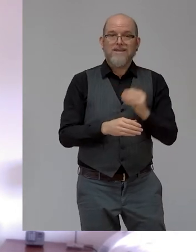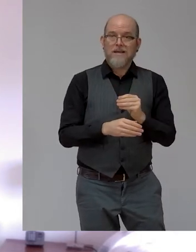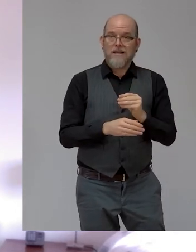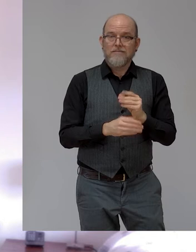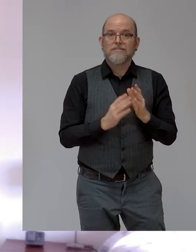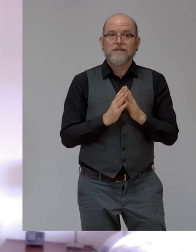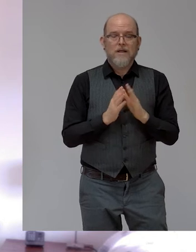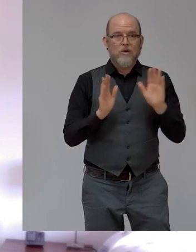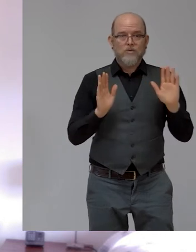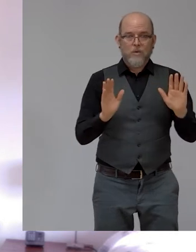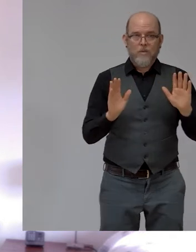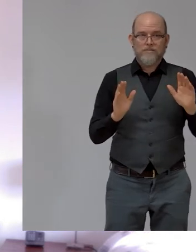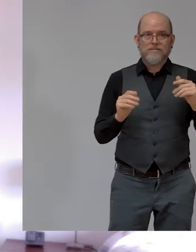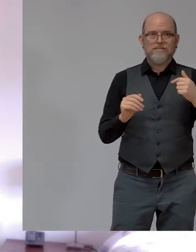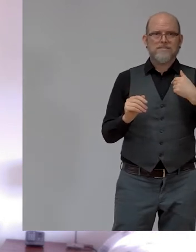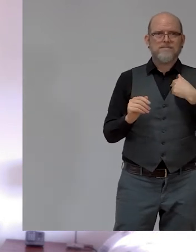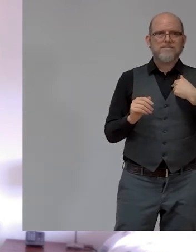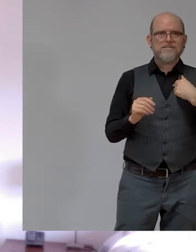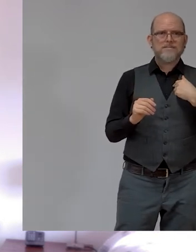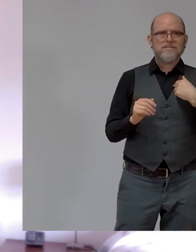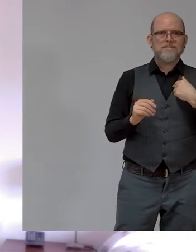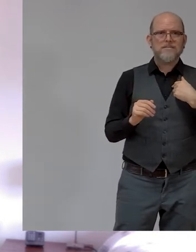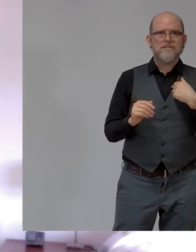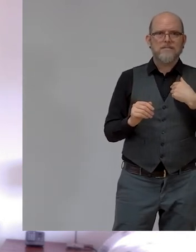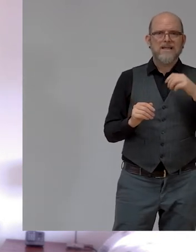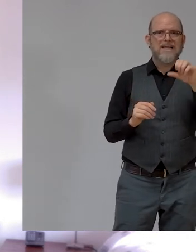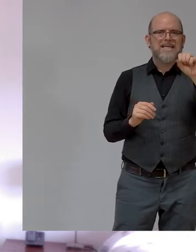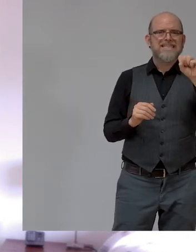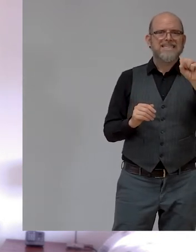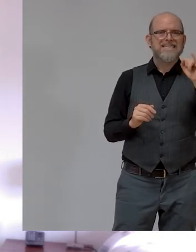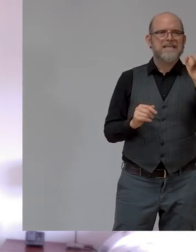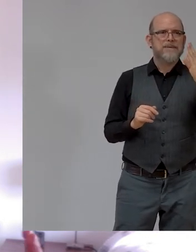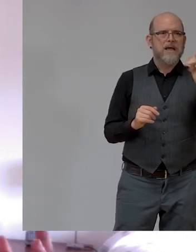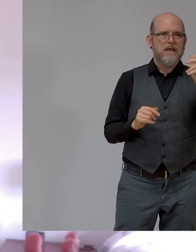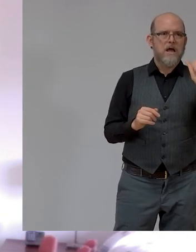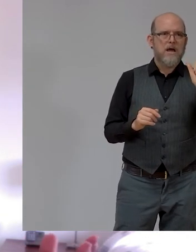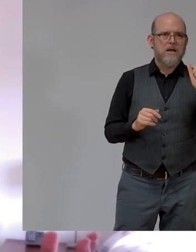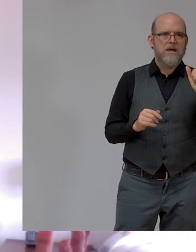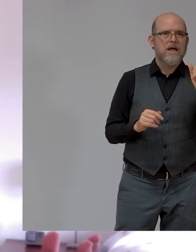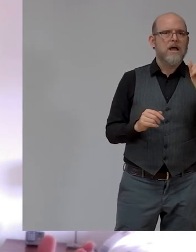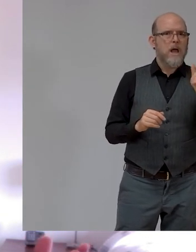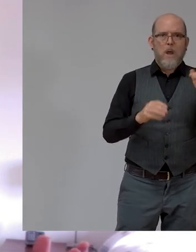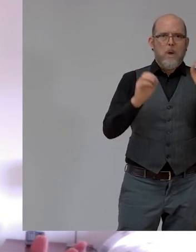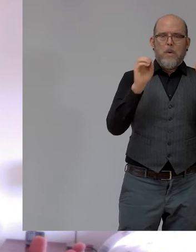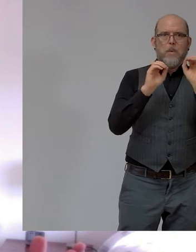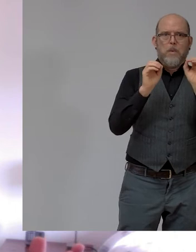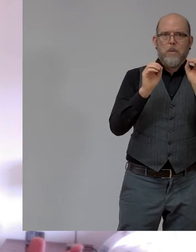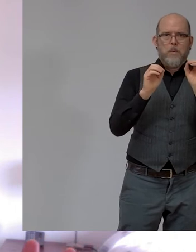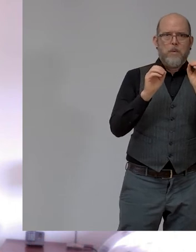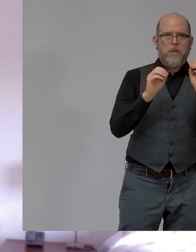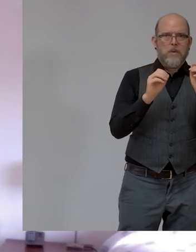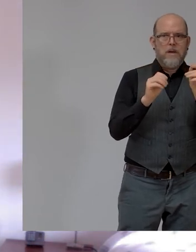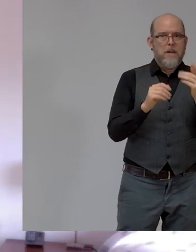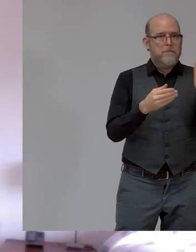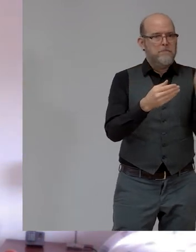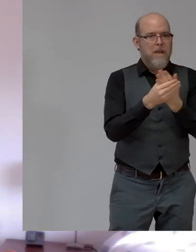in Siberia. Otherwise, they would have sent me there as well. But look, there are very, very few parts of the